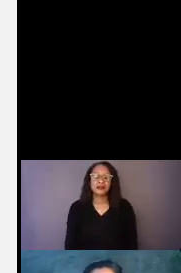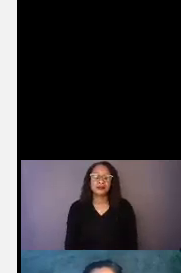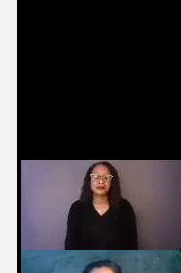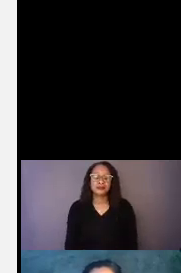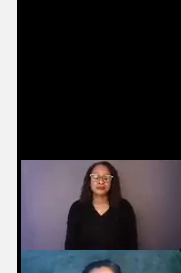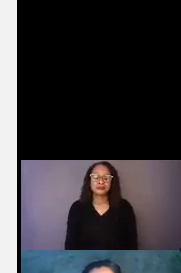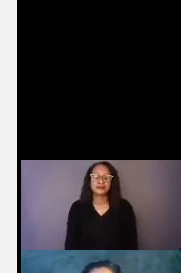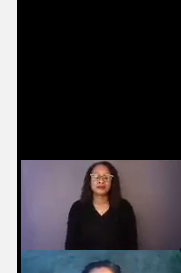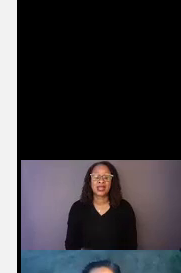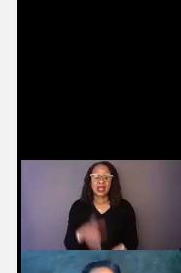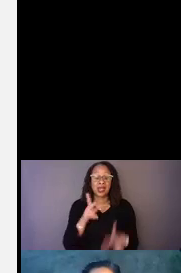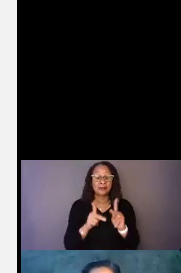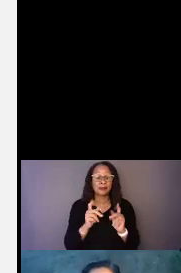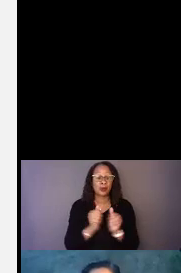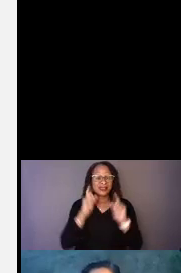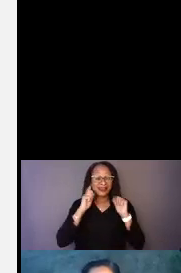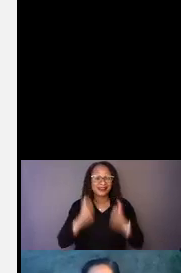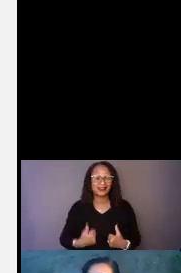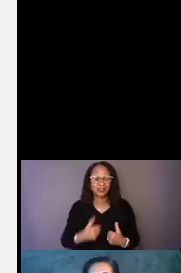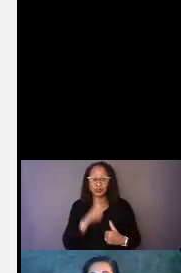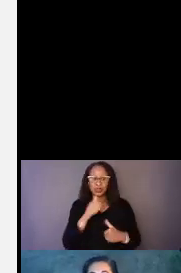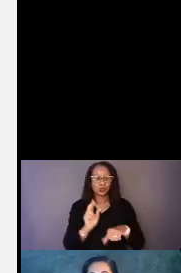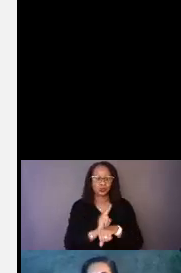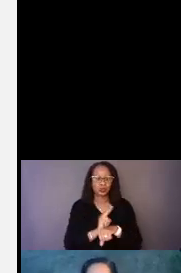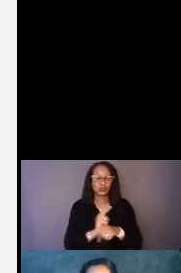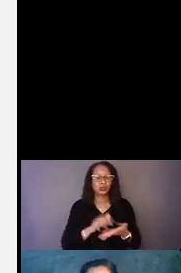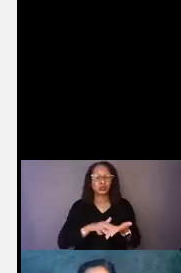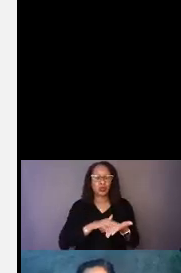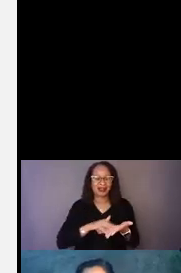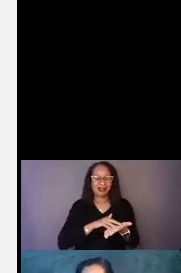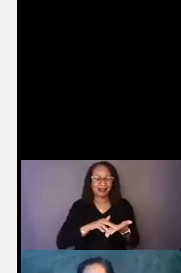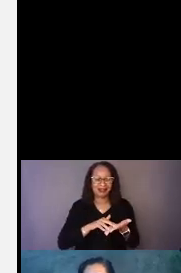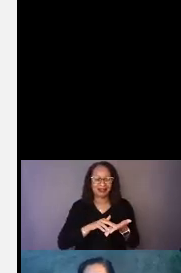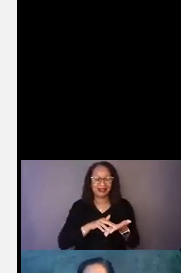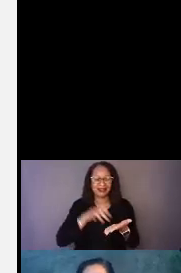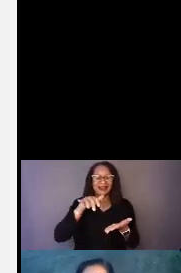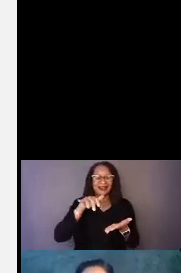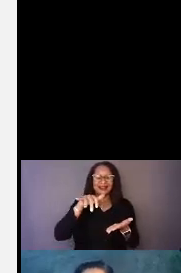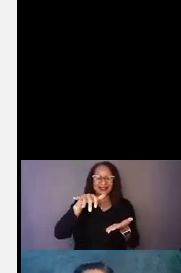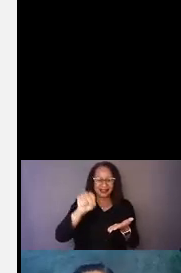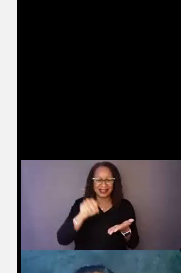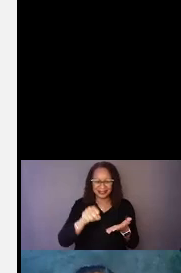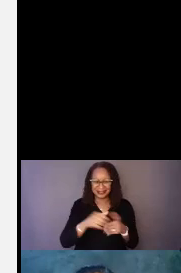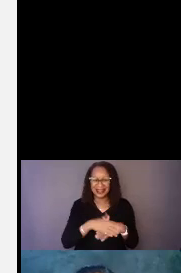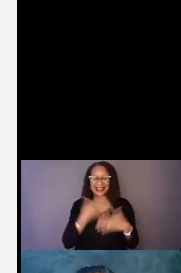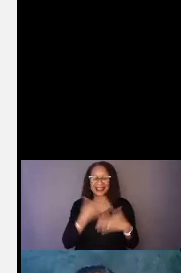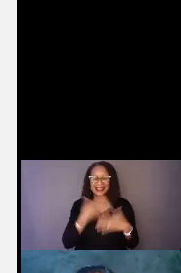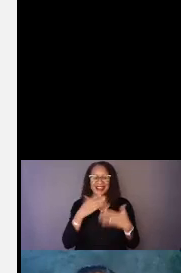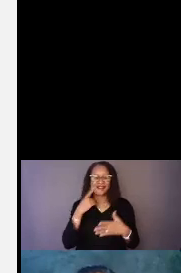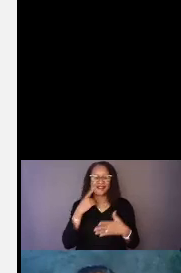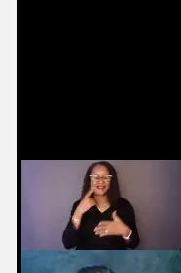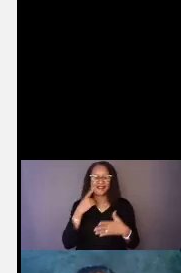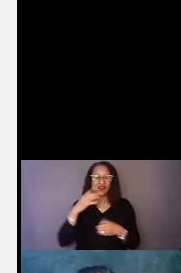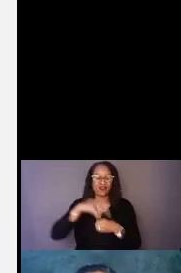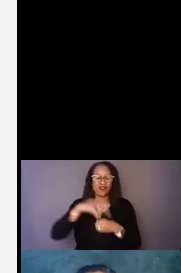People with hearing loss do not use Braille. People Thank you for voting those who said